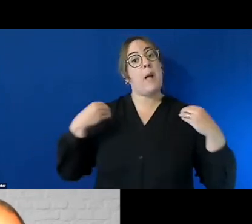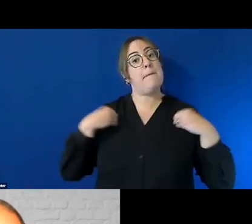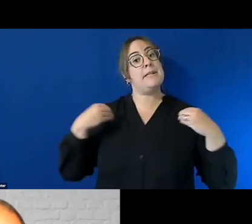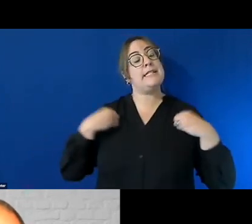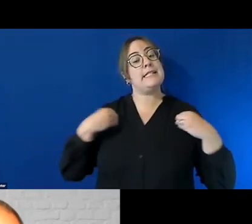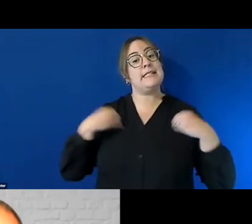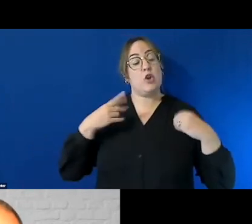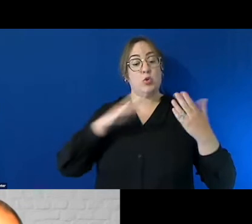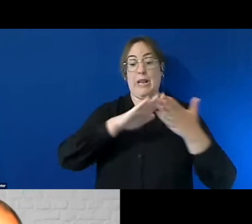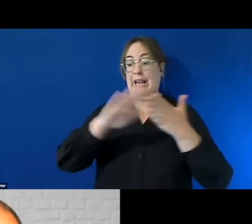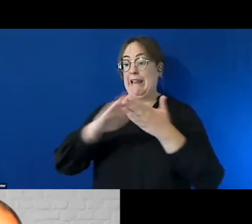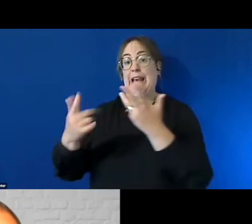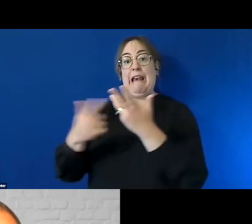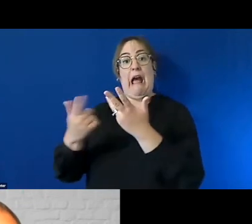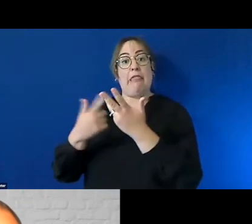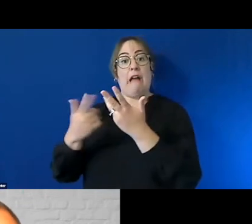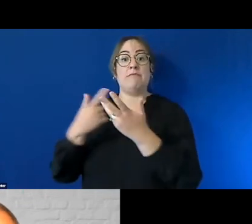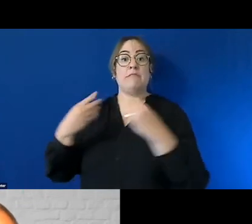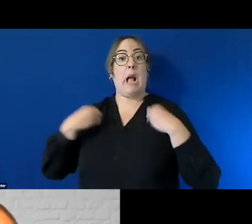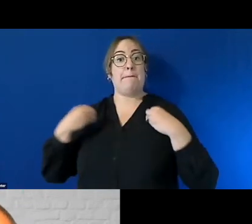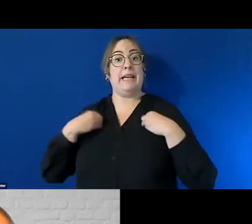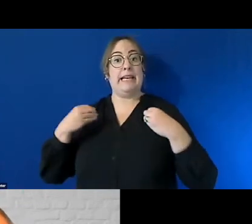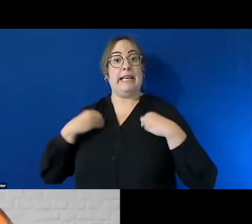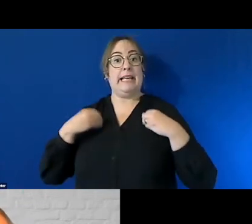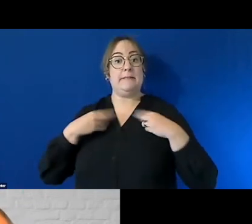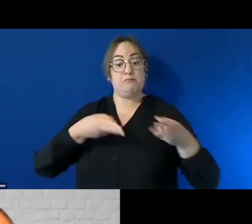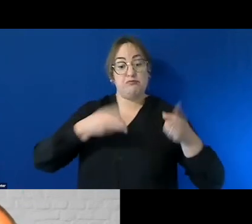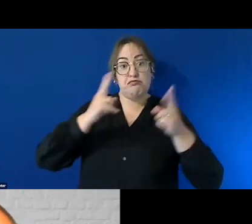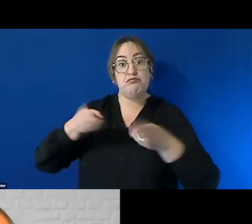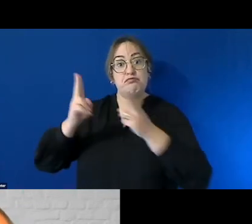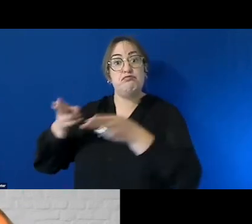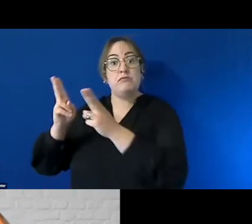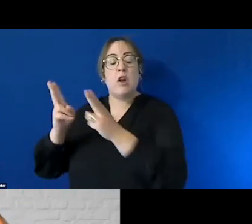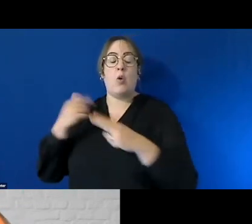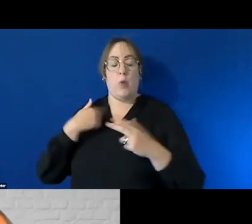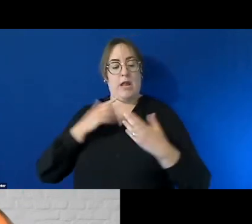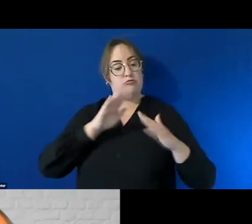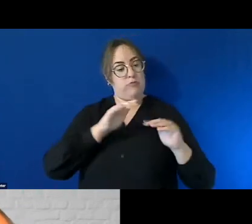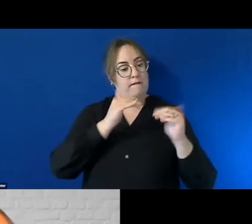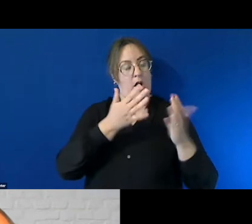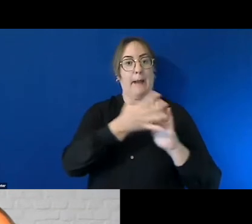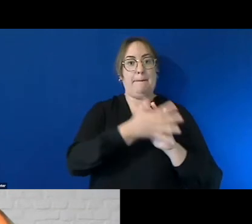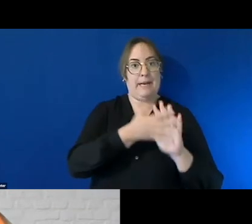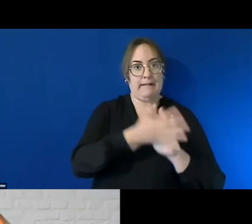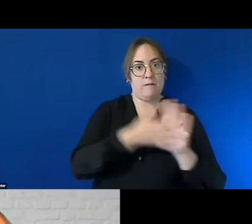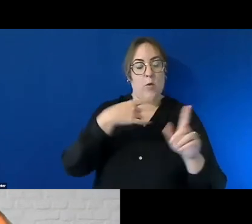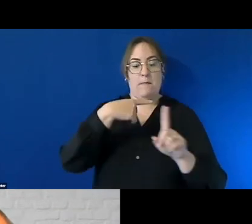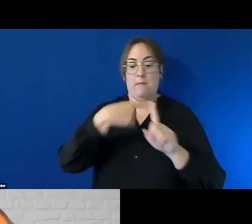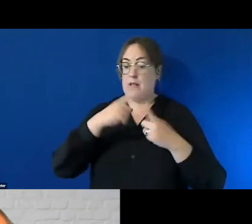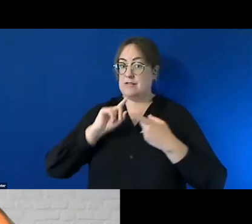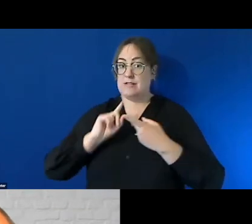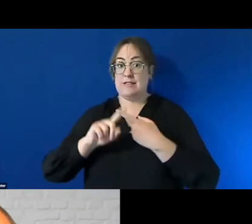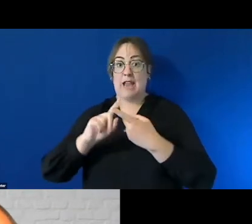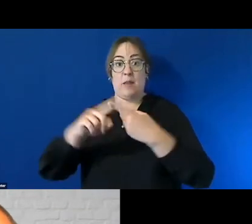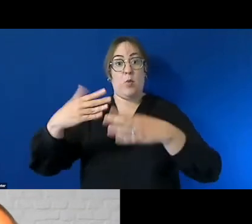the primary purpose for our existence is to provide meaningful and sustainable employment for people who may have been